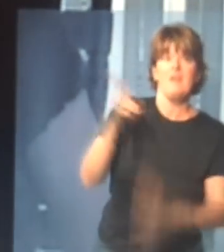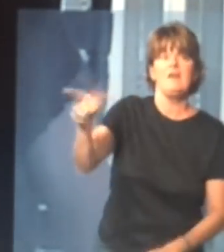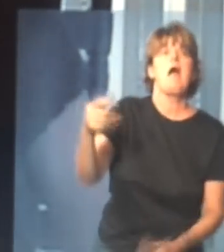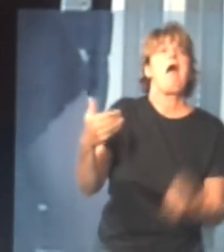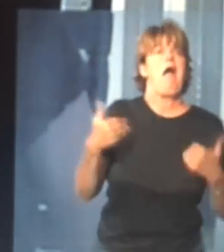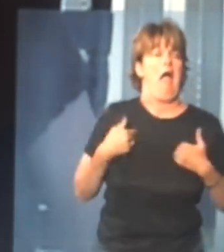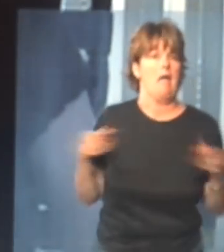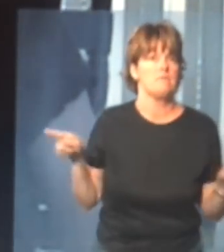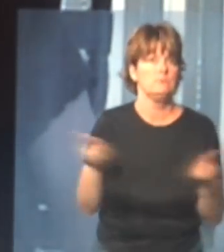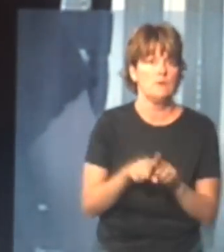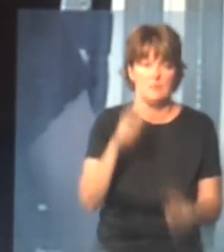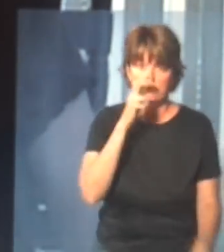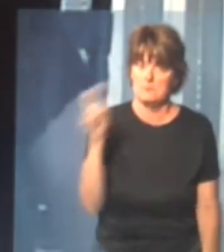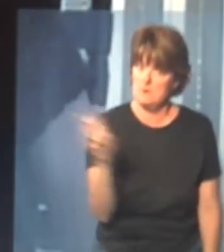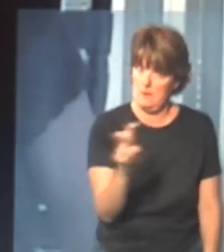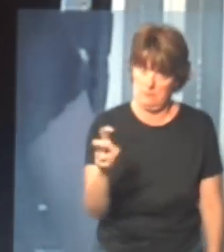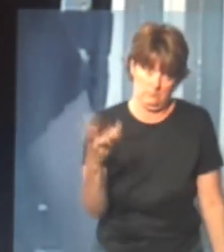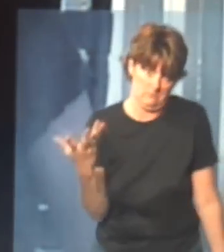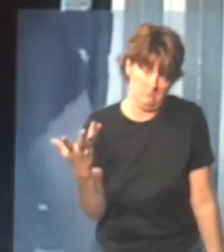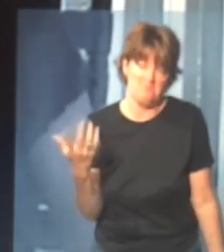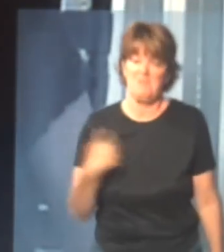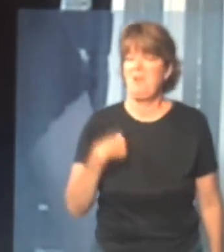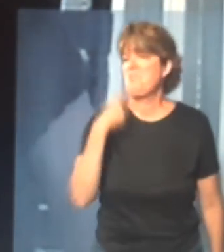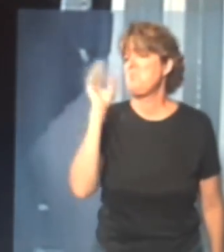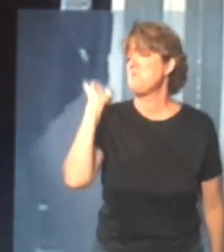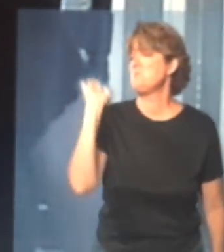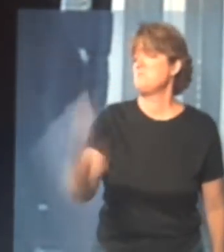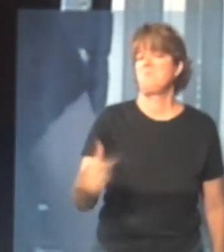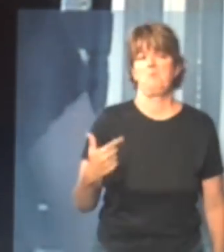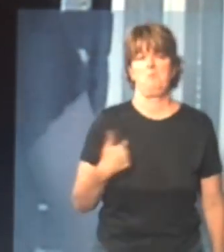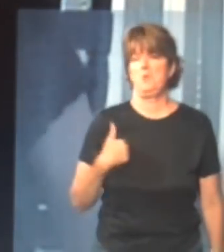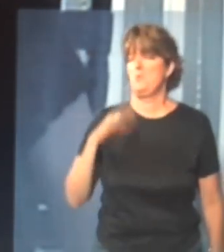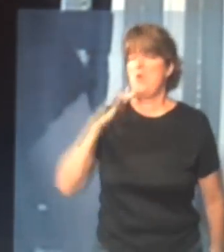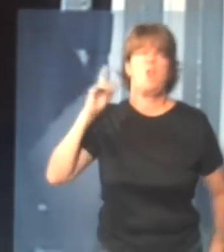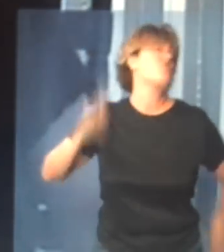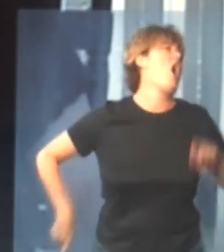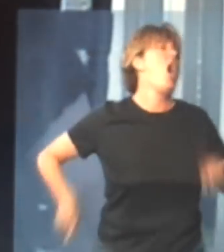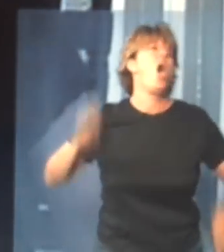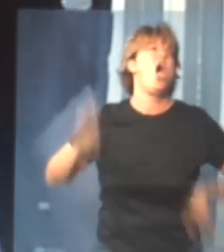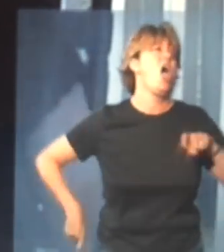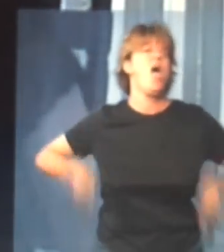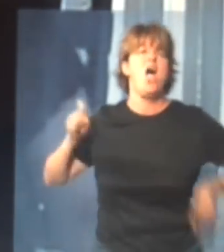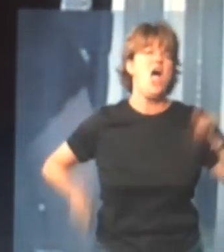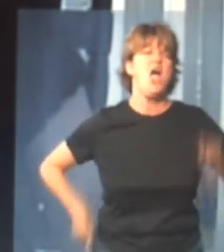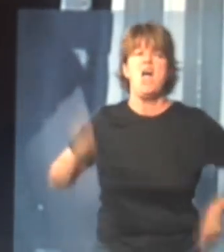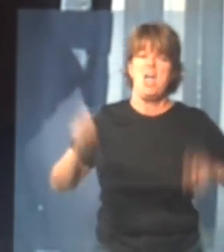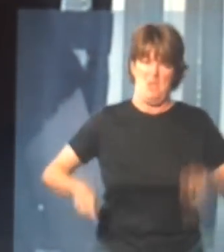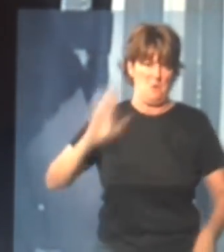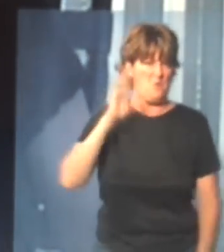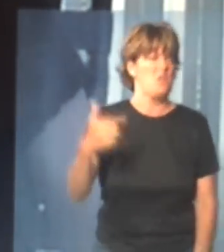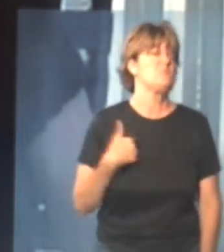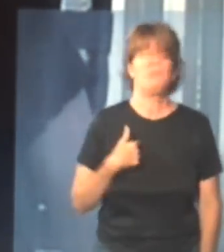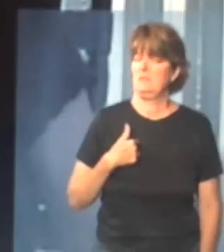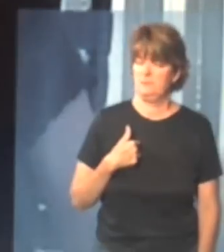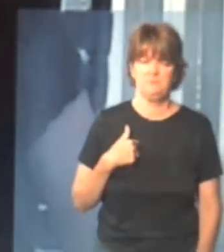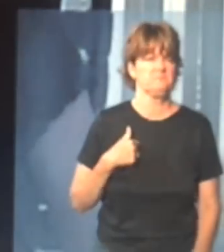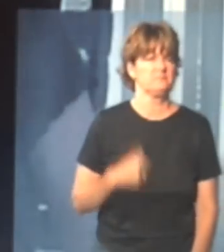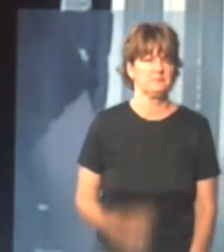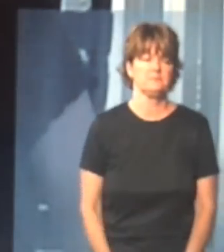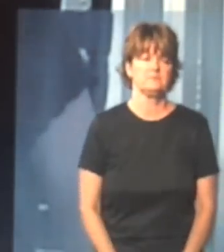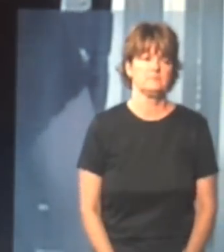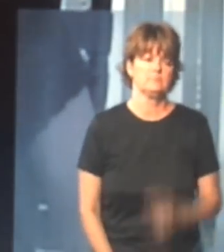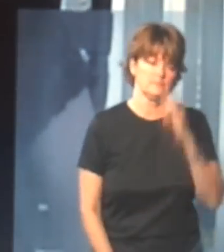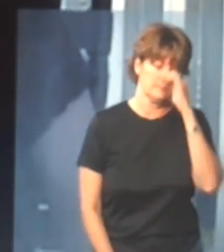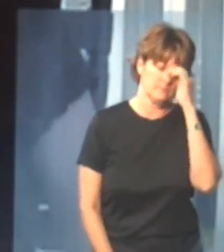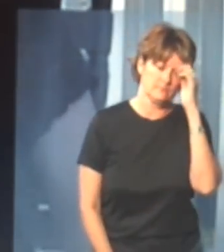Mary, there's snakes and everything there, too, you know, I said, well, I'll just run like I can run, you know, I'll just hike my legs up, and just go, you know, everything,